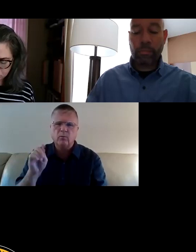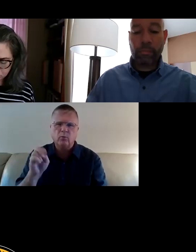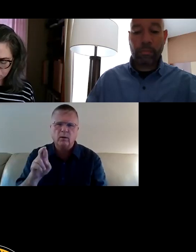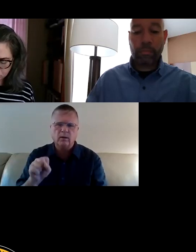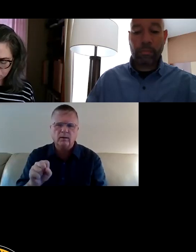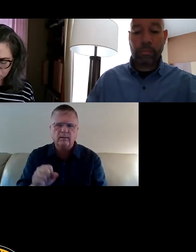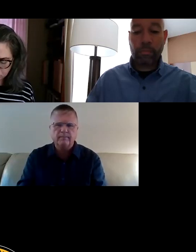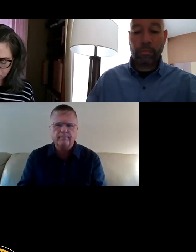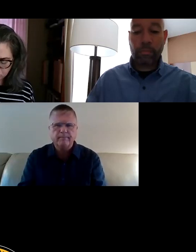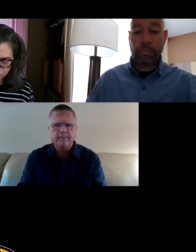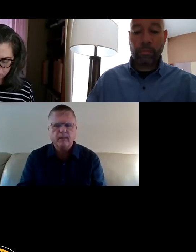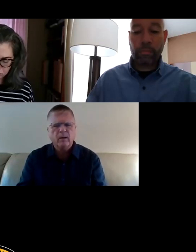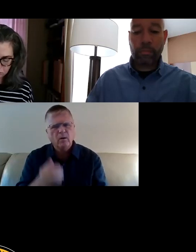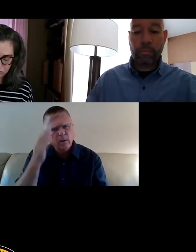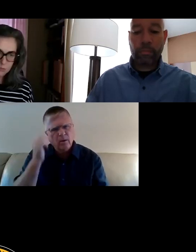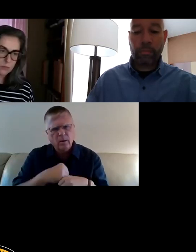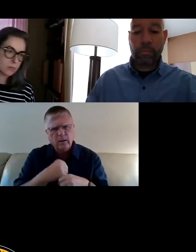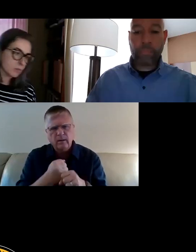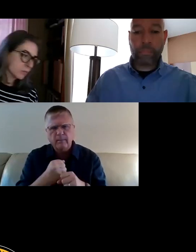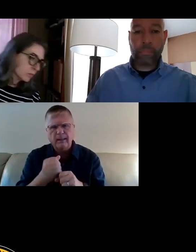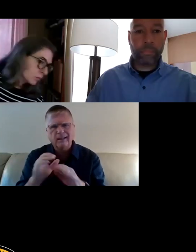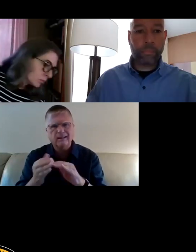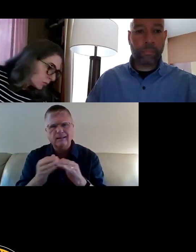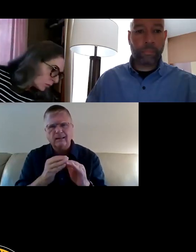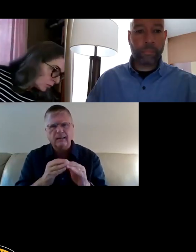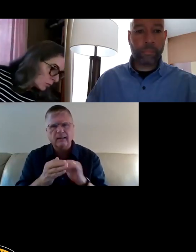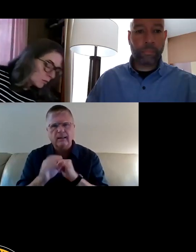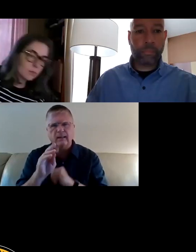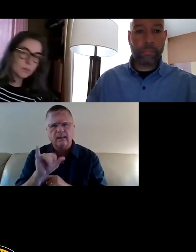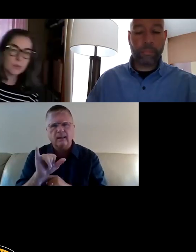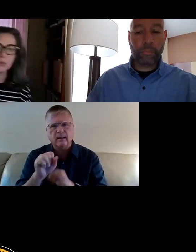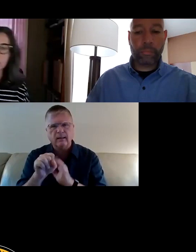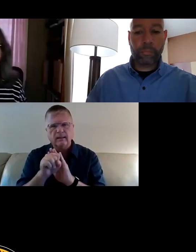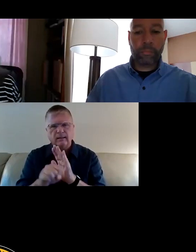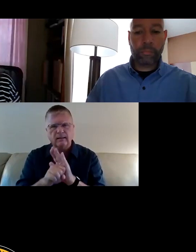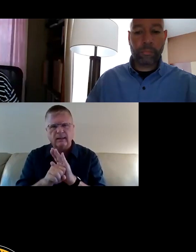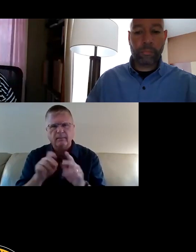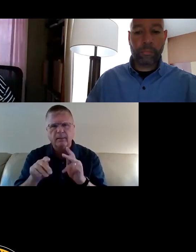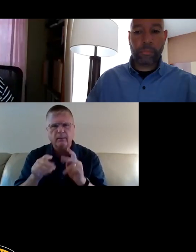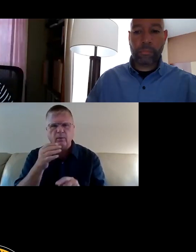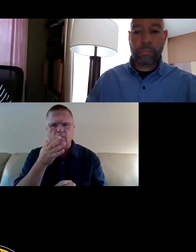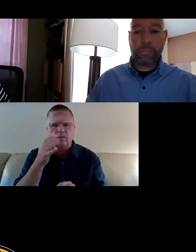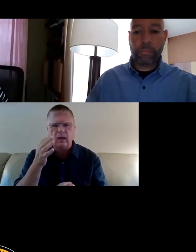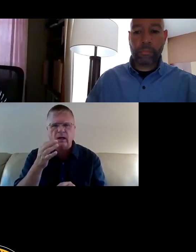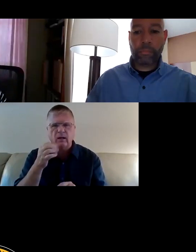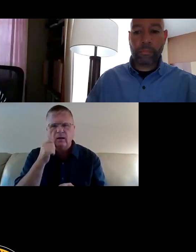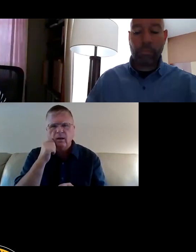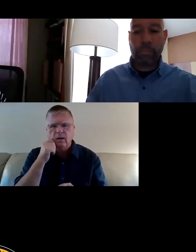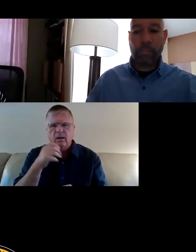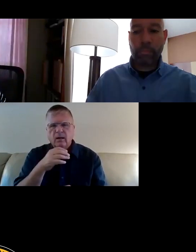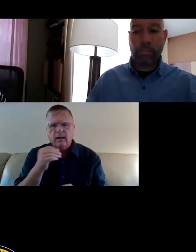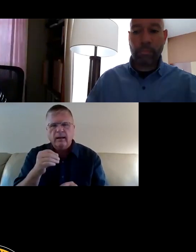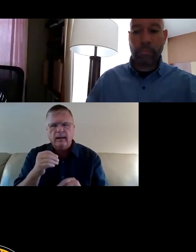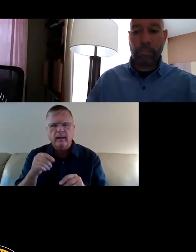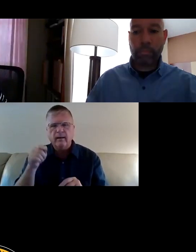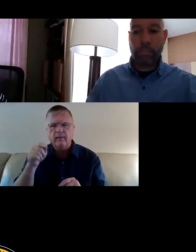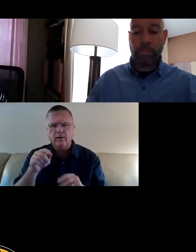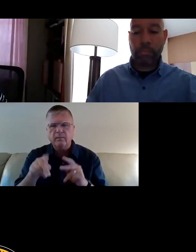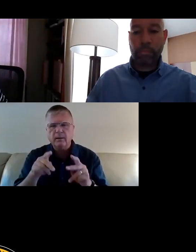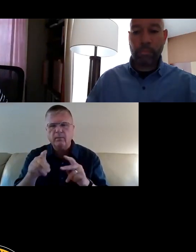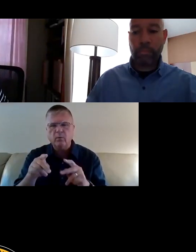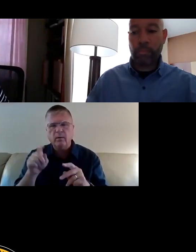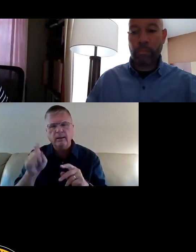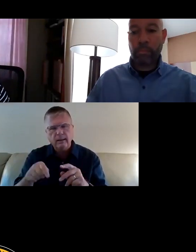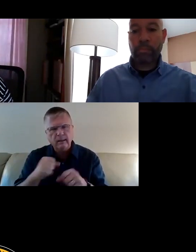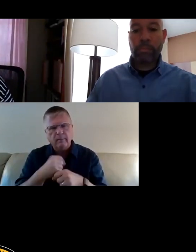know we can create a city, county, and state where people of color, poor, and working class people are centered, where we make investments, where people have what they need,